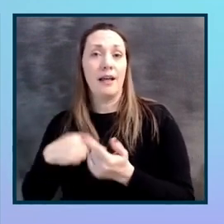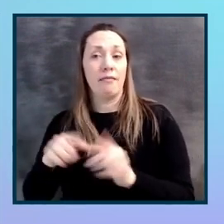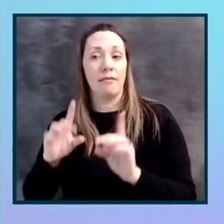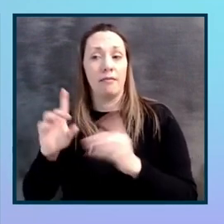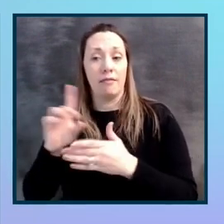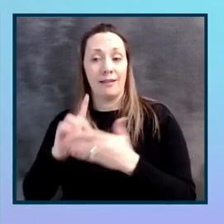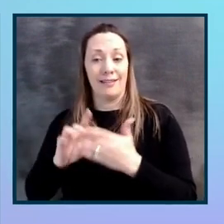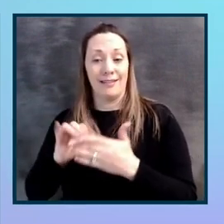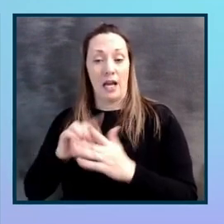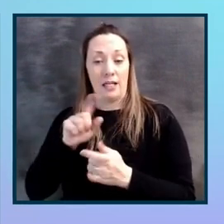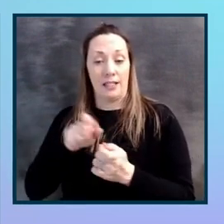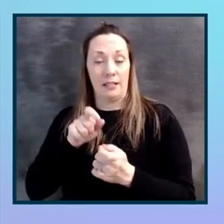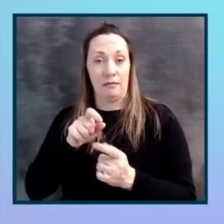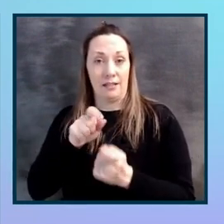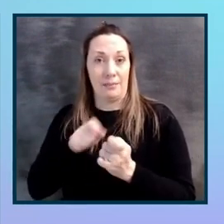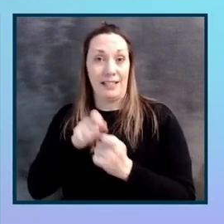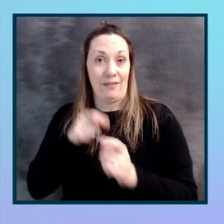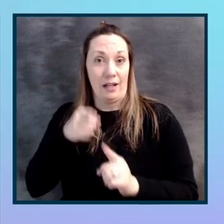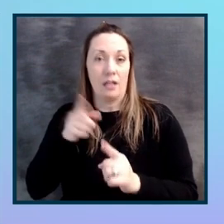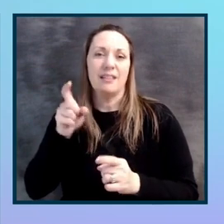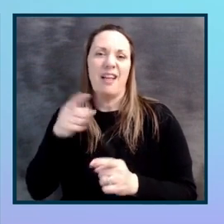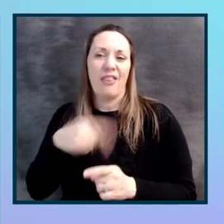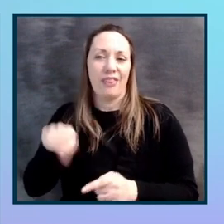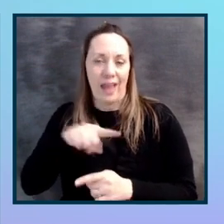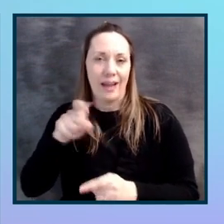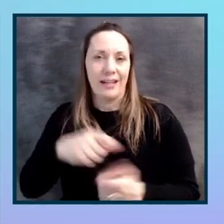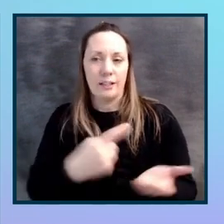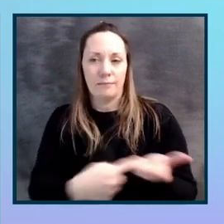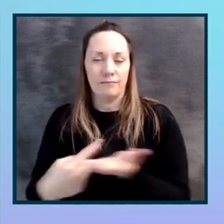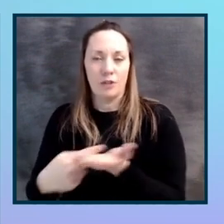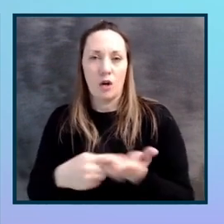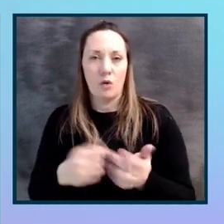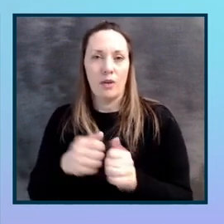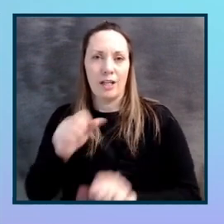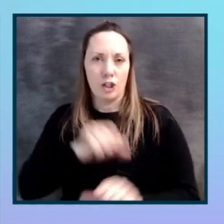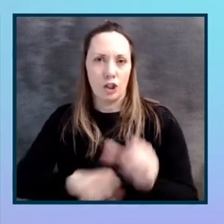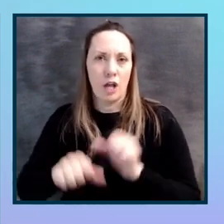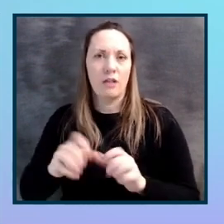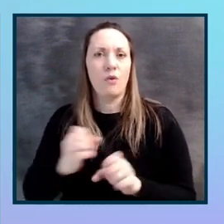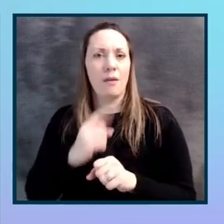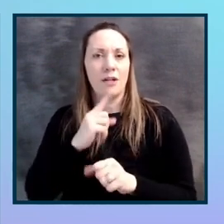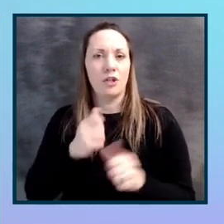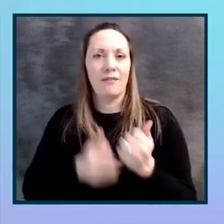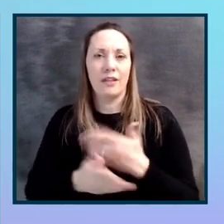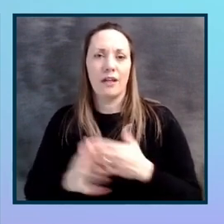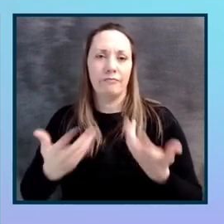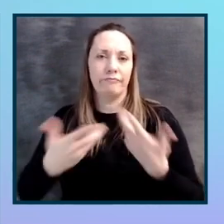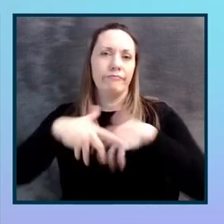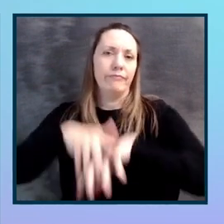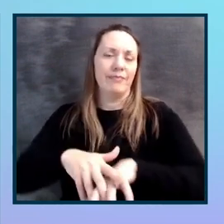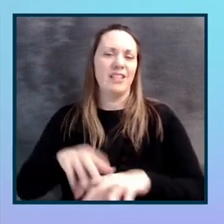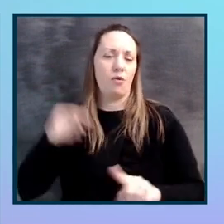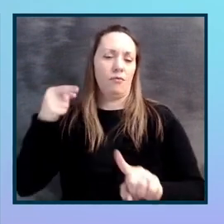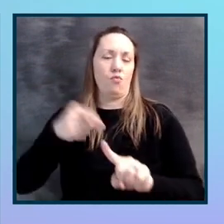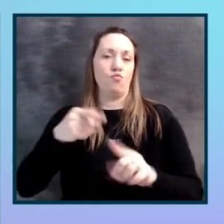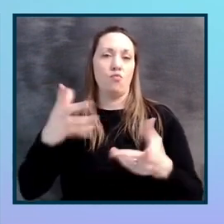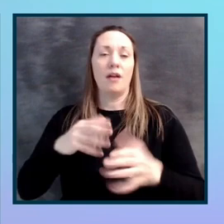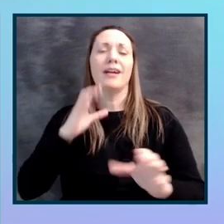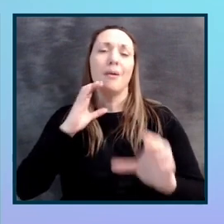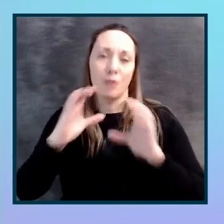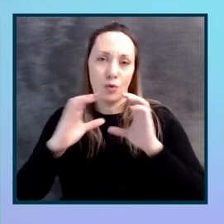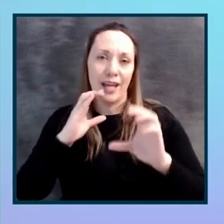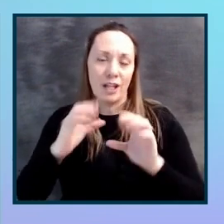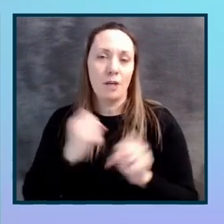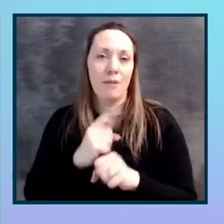need to talk to each other as this process shifts and making sure that you're putting the right things in place. So communication, make sure you've got that.